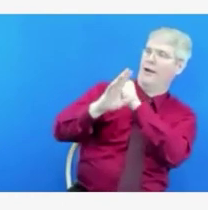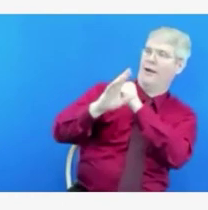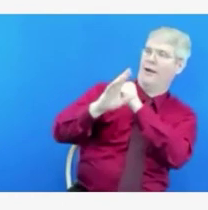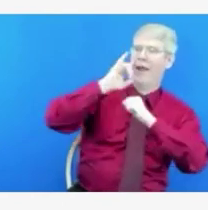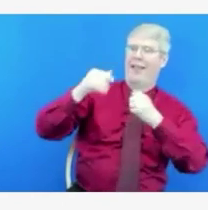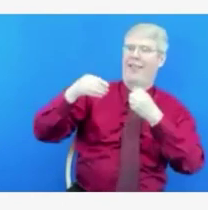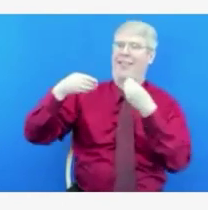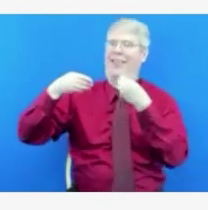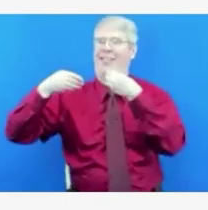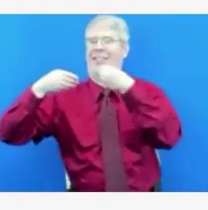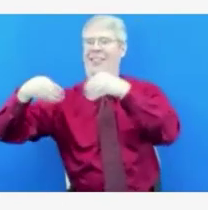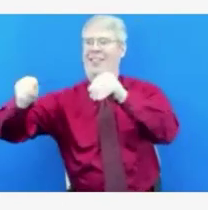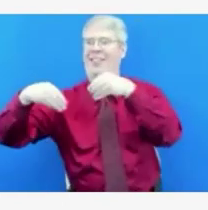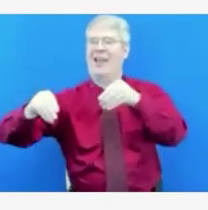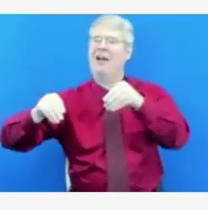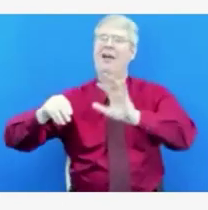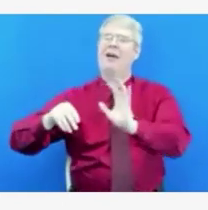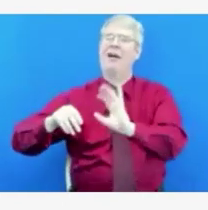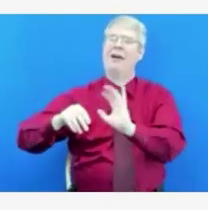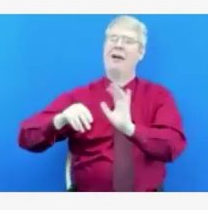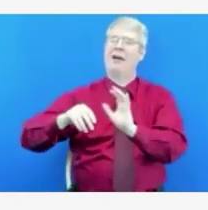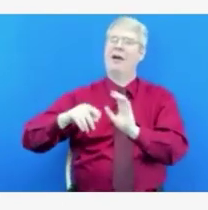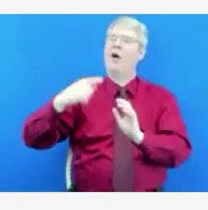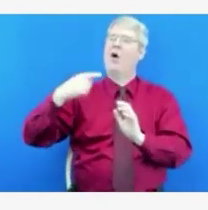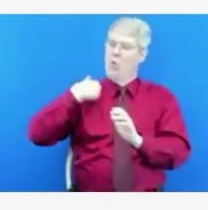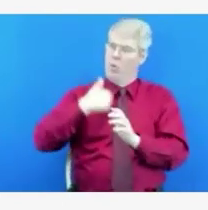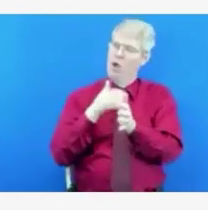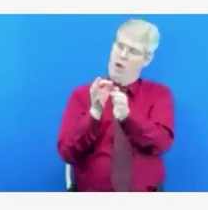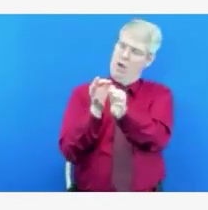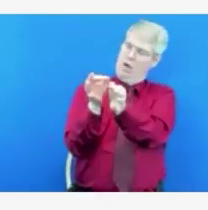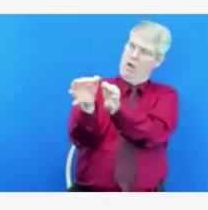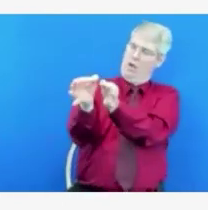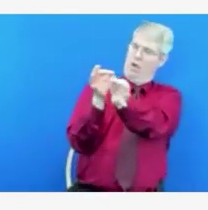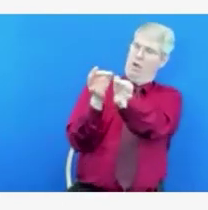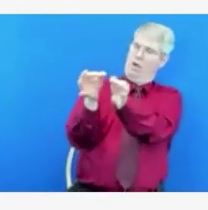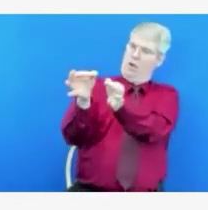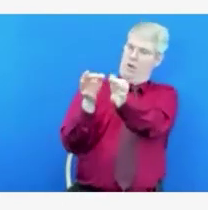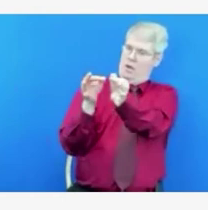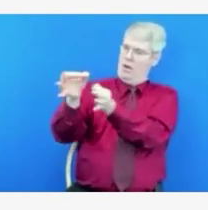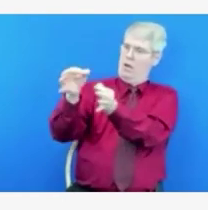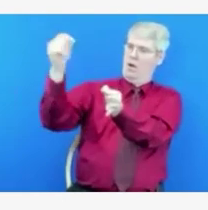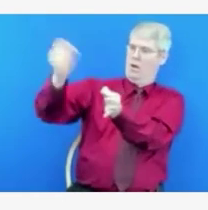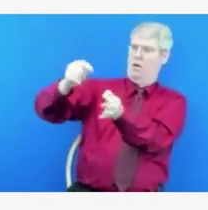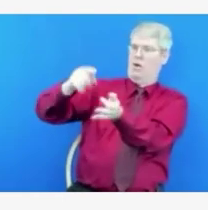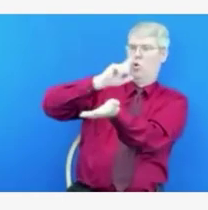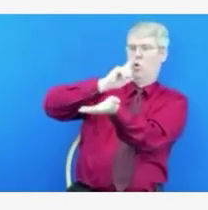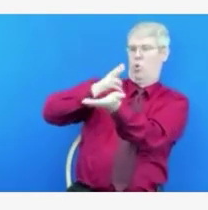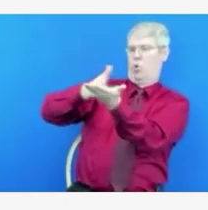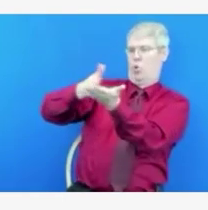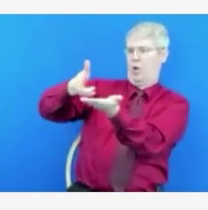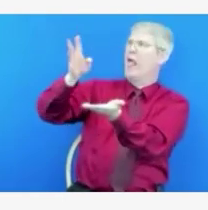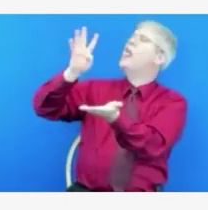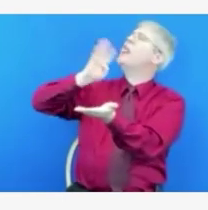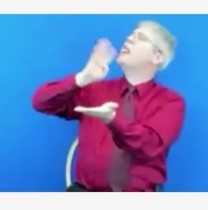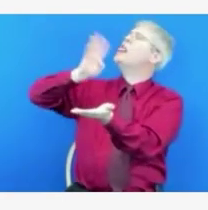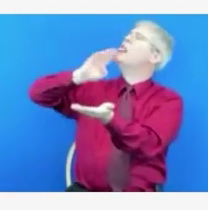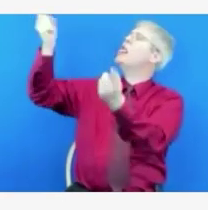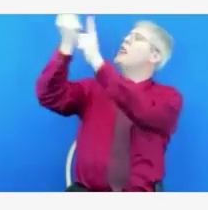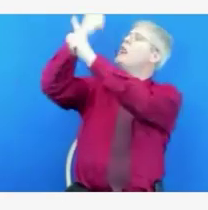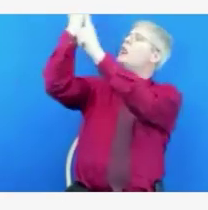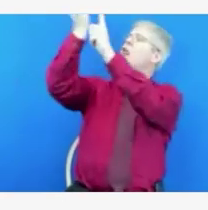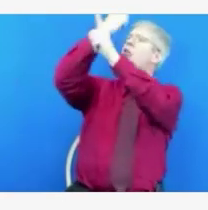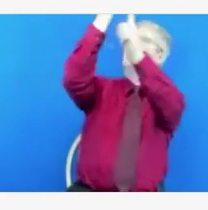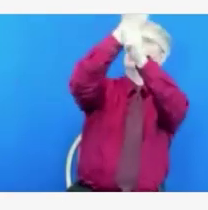us, which I talked at length about the cynicism that's out there. And so we want to be in a position to deliver